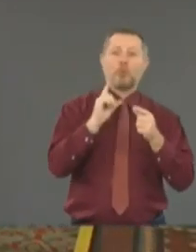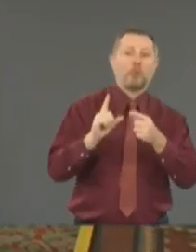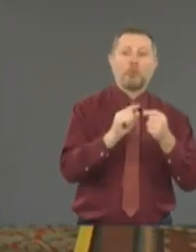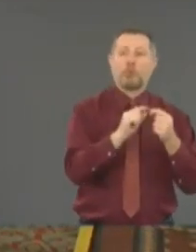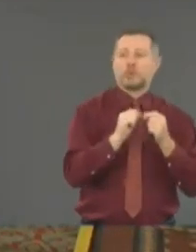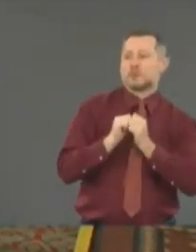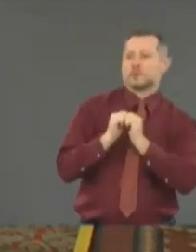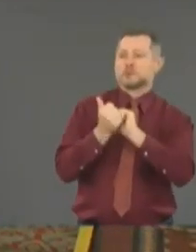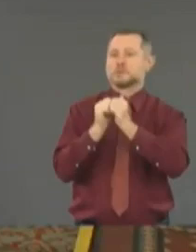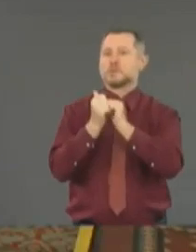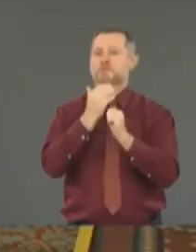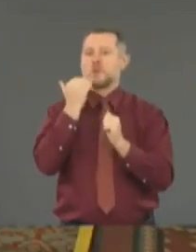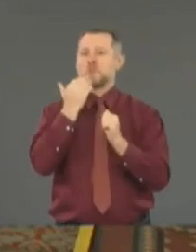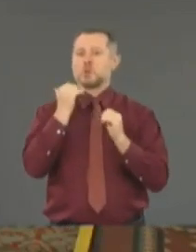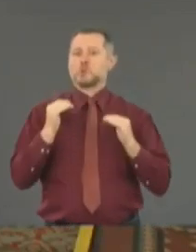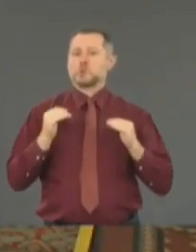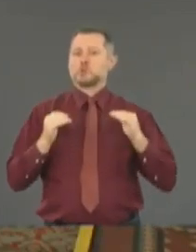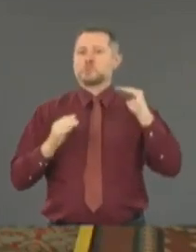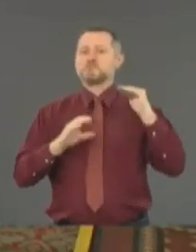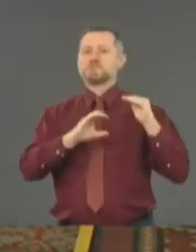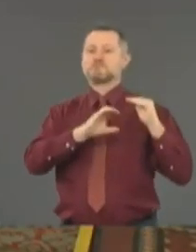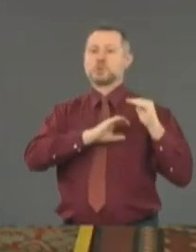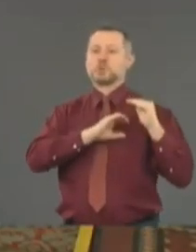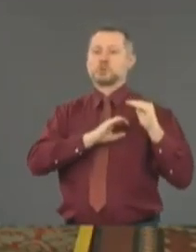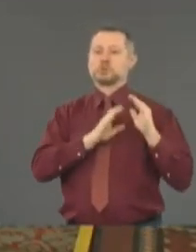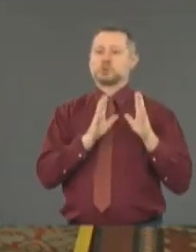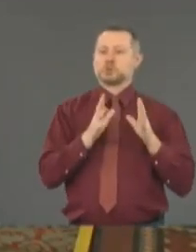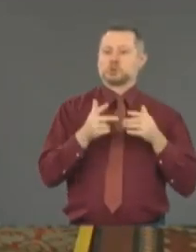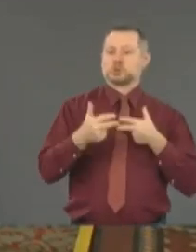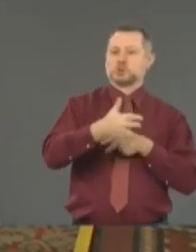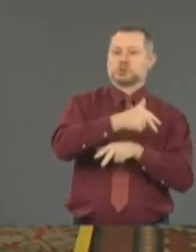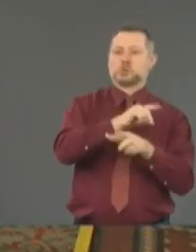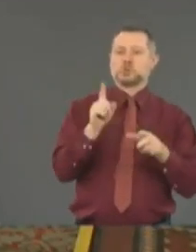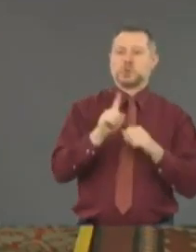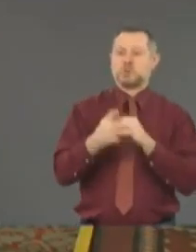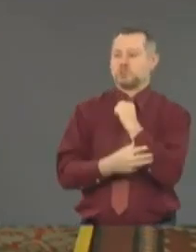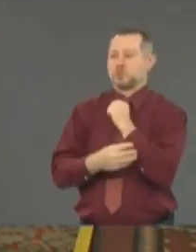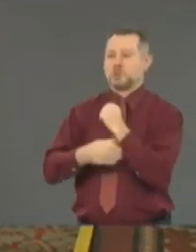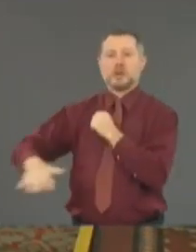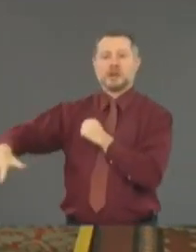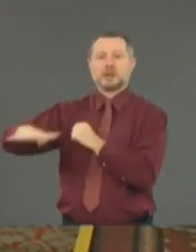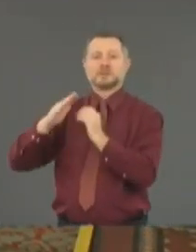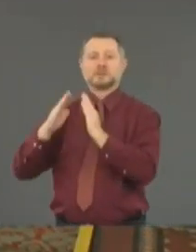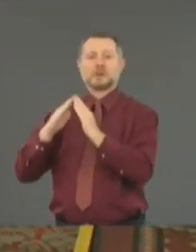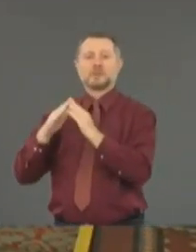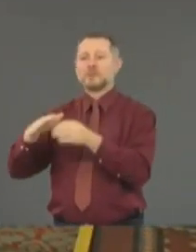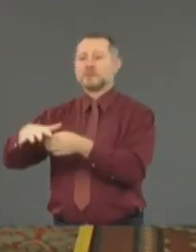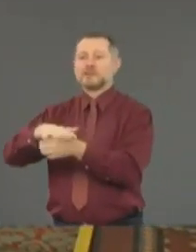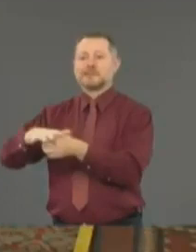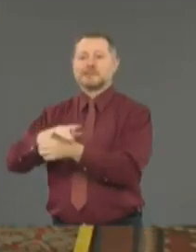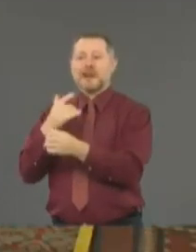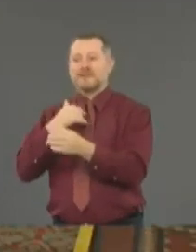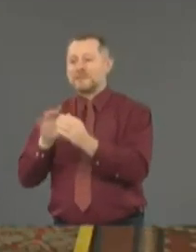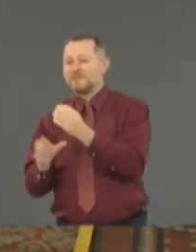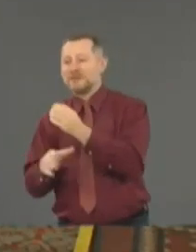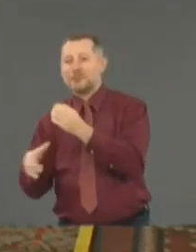-policing in minority neighborhoods, but the calls for service are also disproportionately high. Look, there's no doubt.